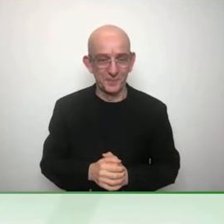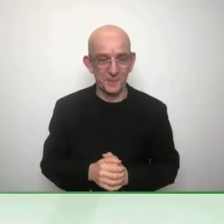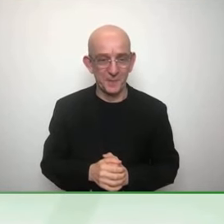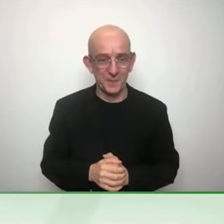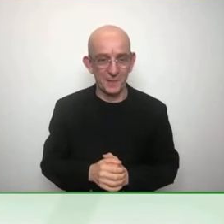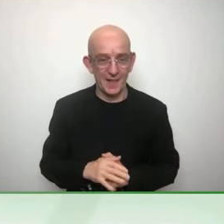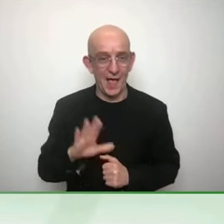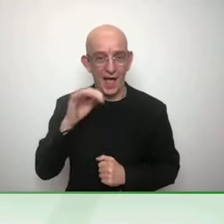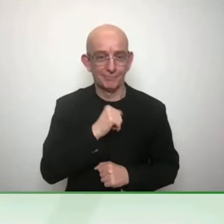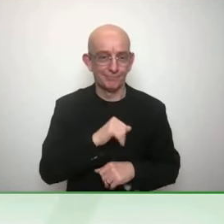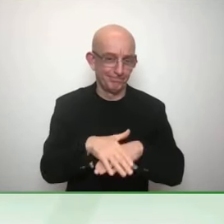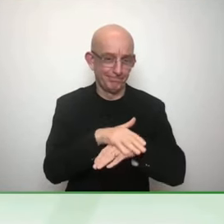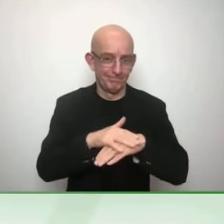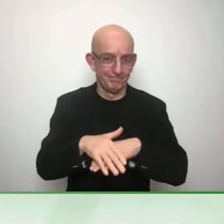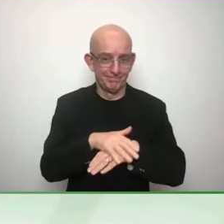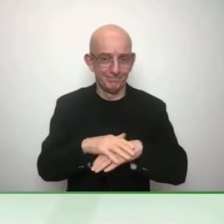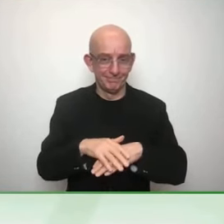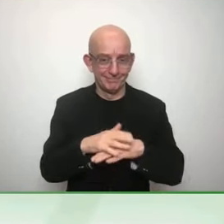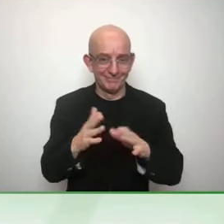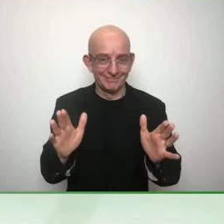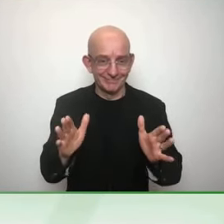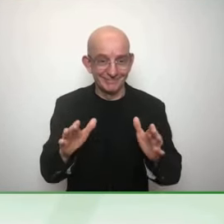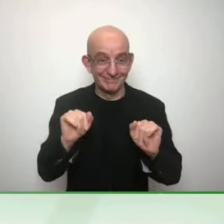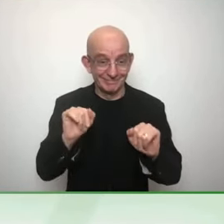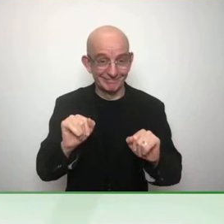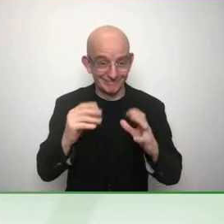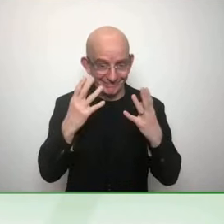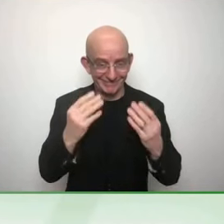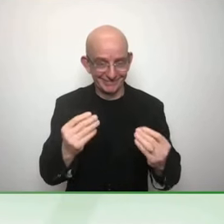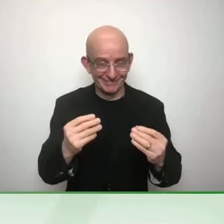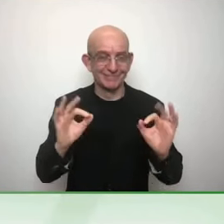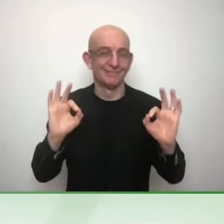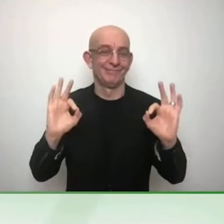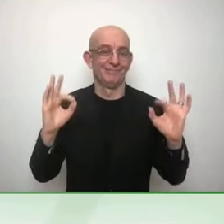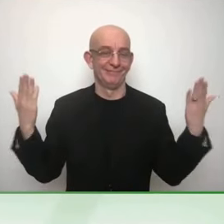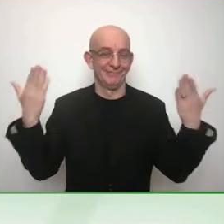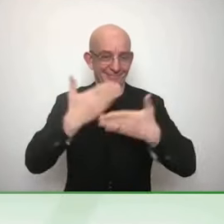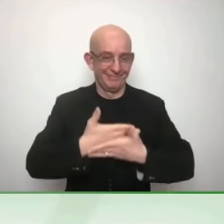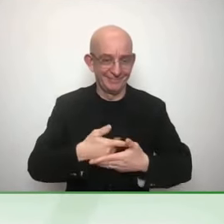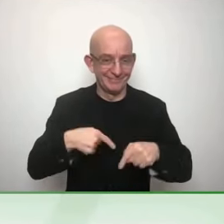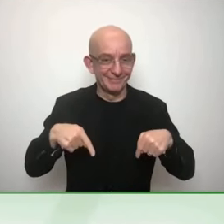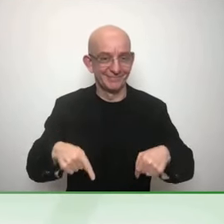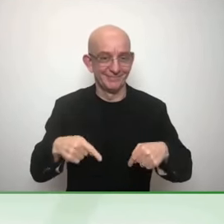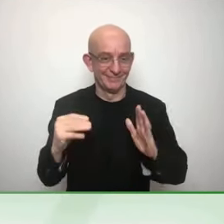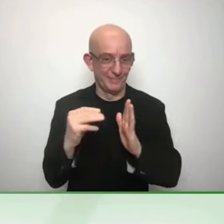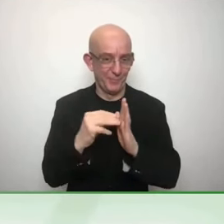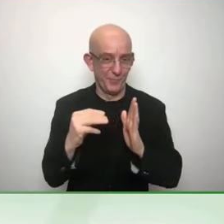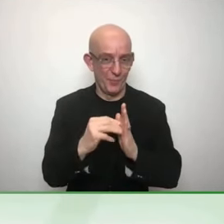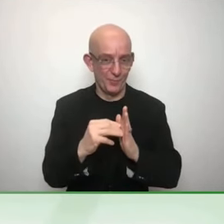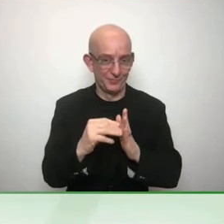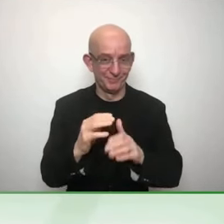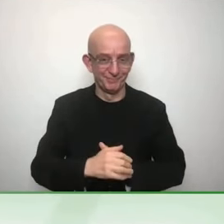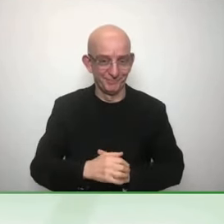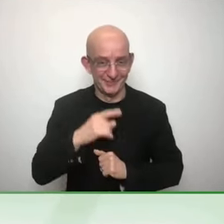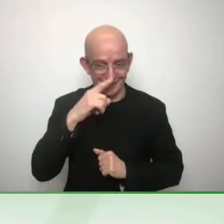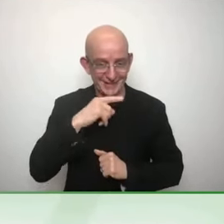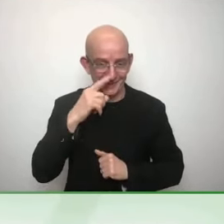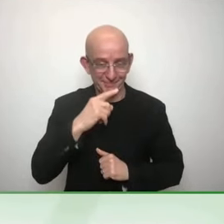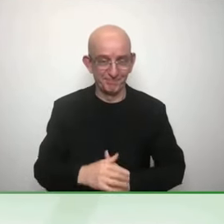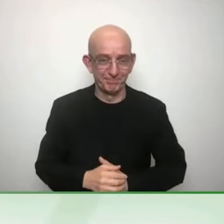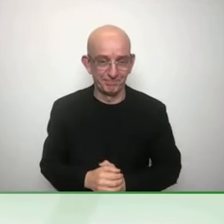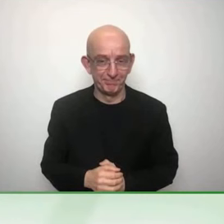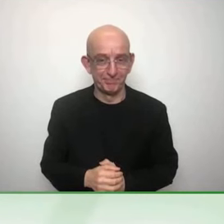While it's almost sort of midnight here, but I watched the opening ceremony and then